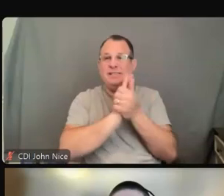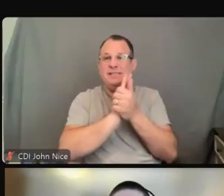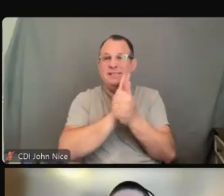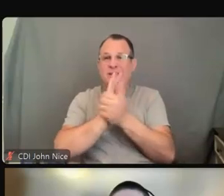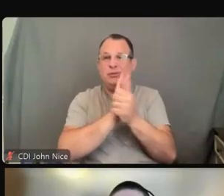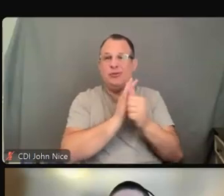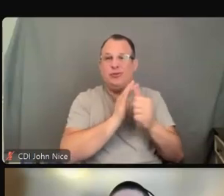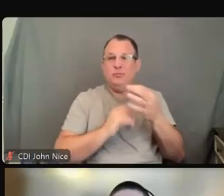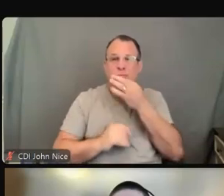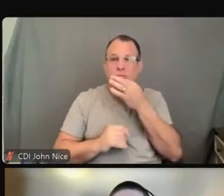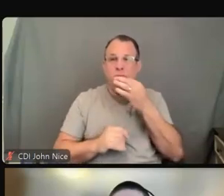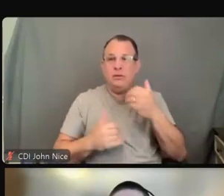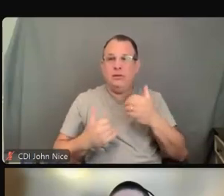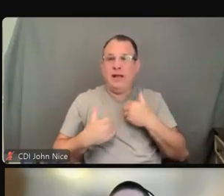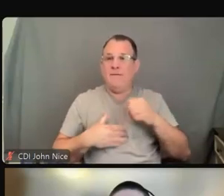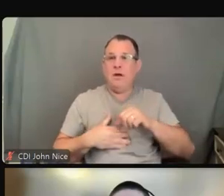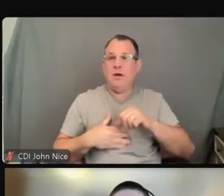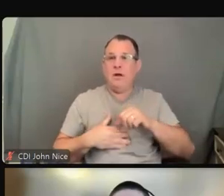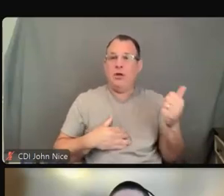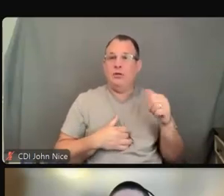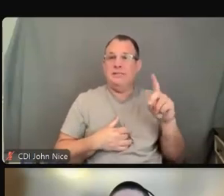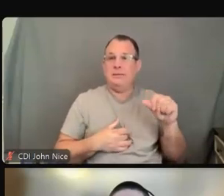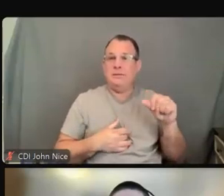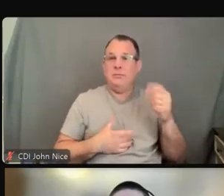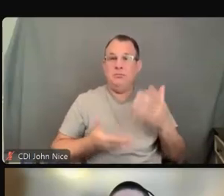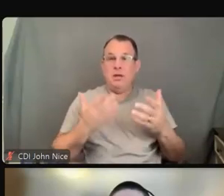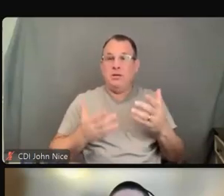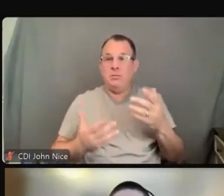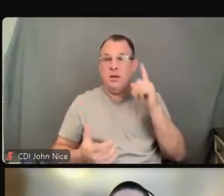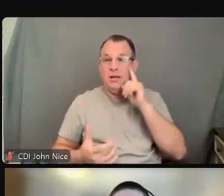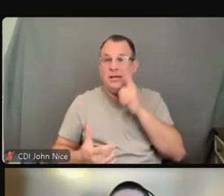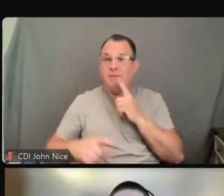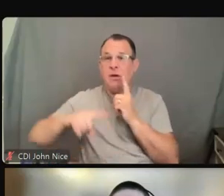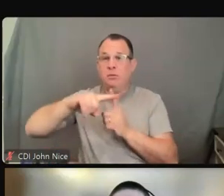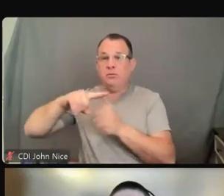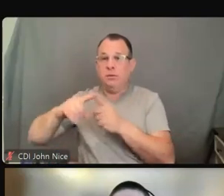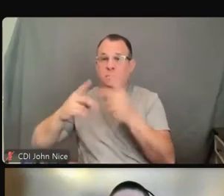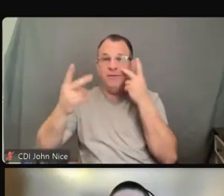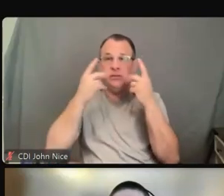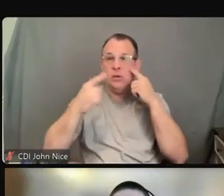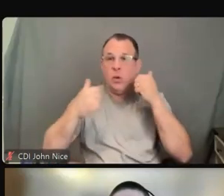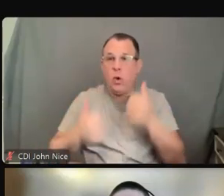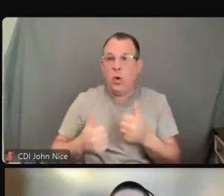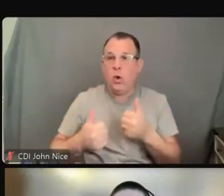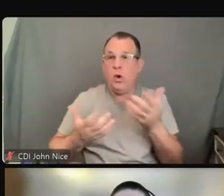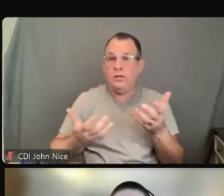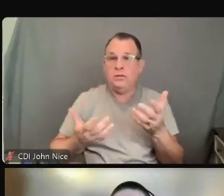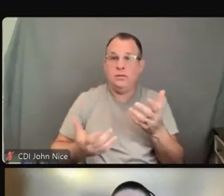disabilities, such as a vision loss, which would require a particular type of an interpreter.